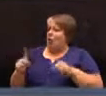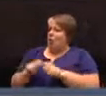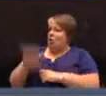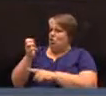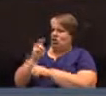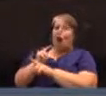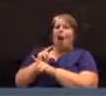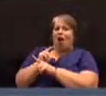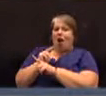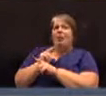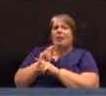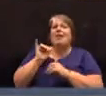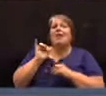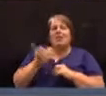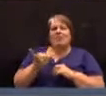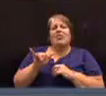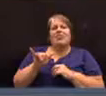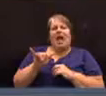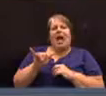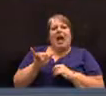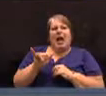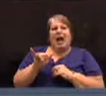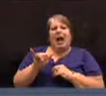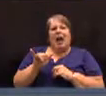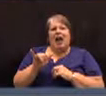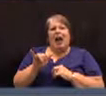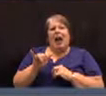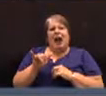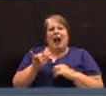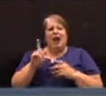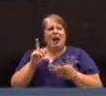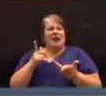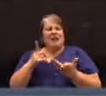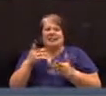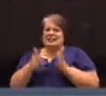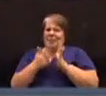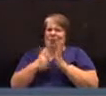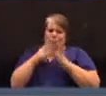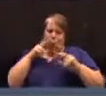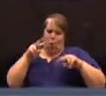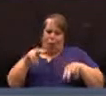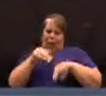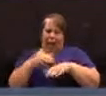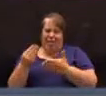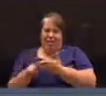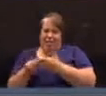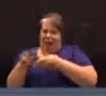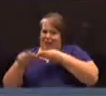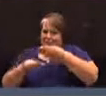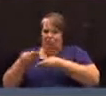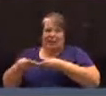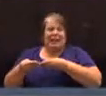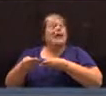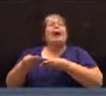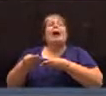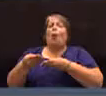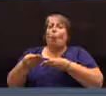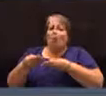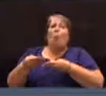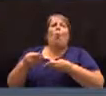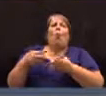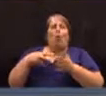with John that there's the limits that we were looking at the budgets. This would even give us a